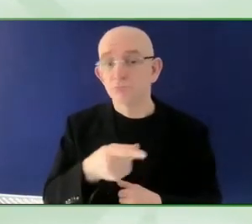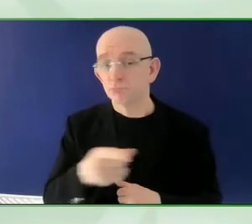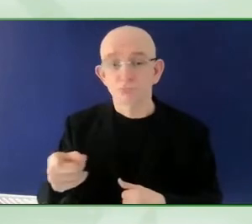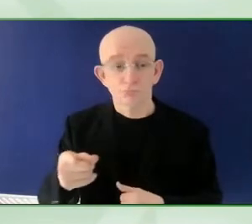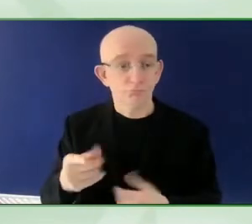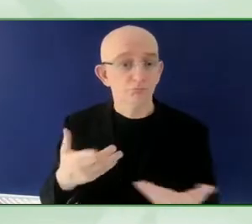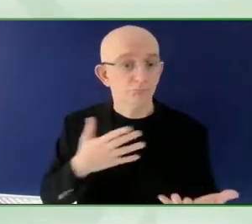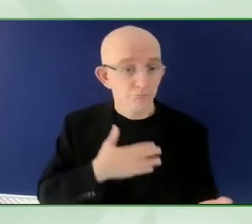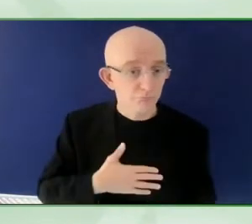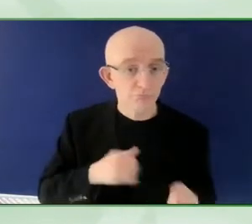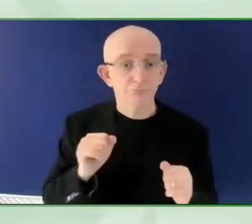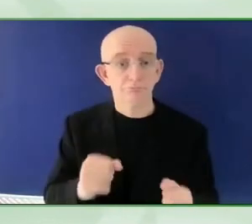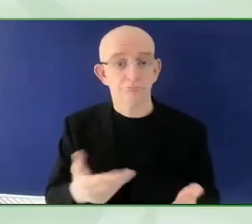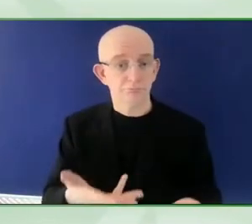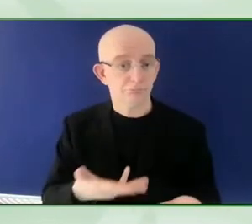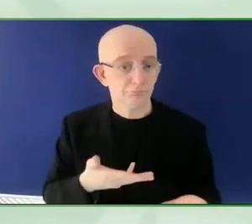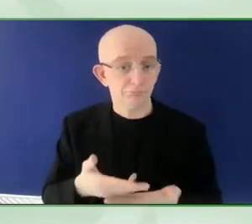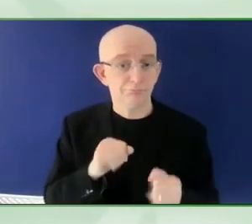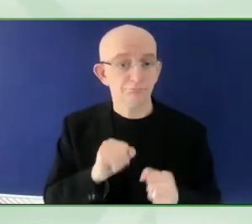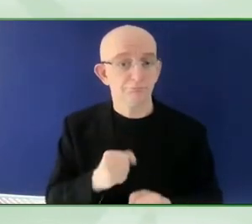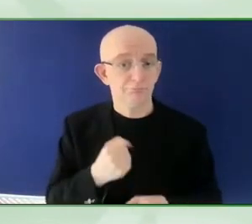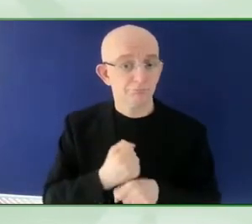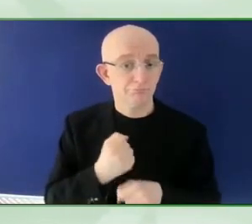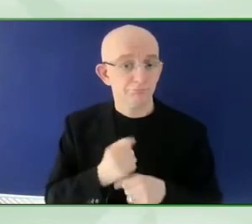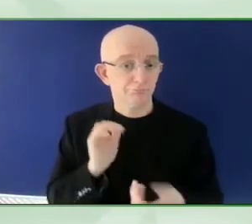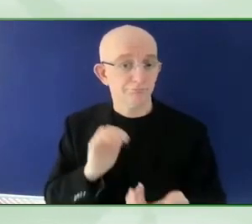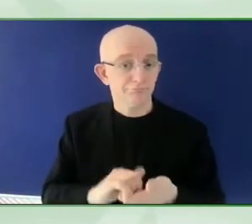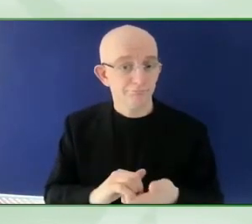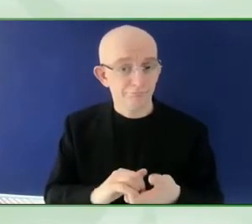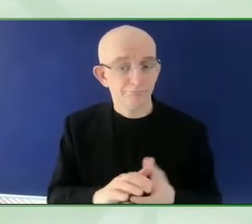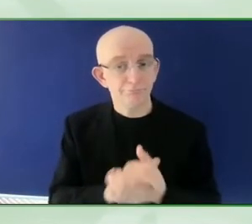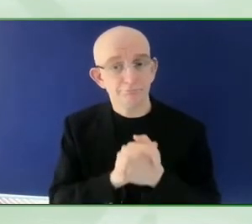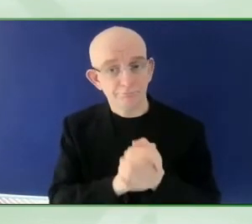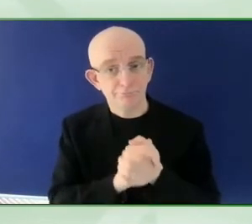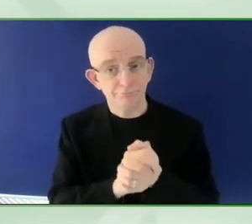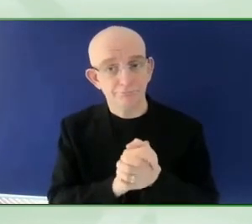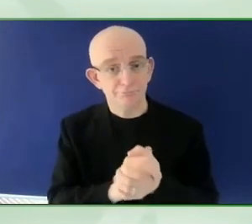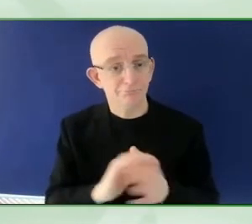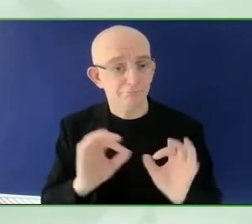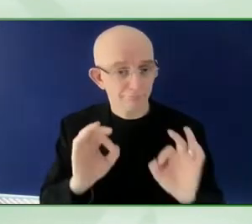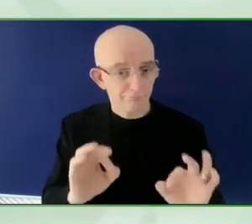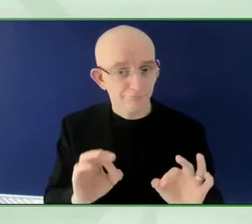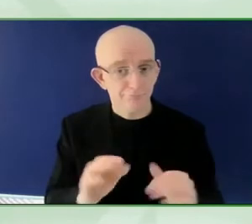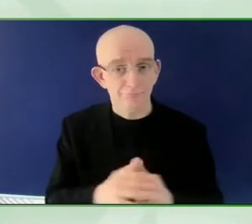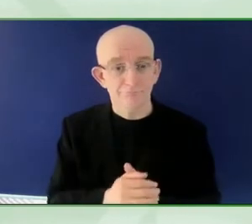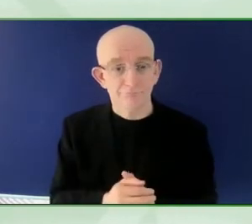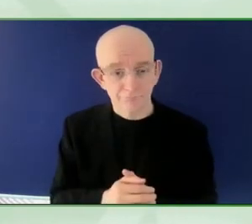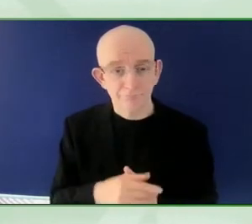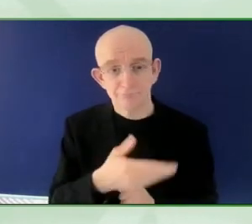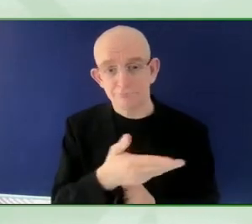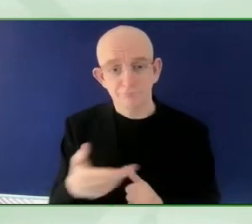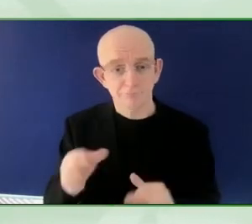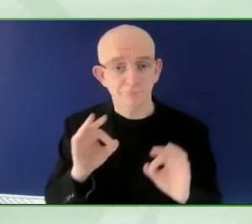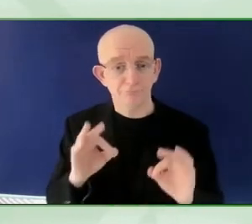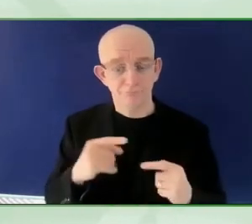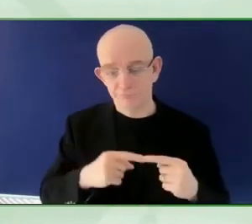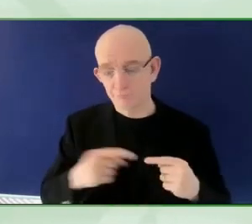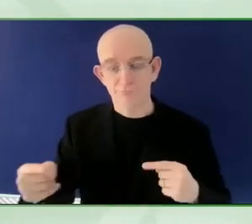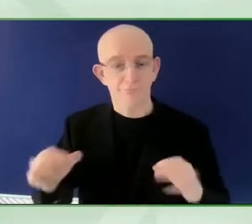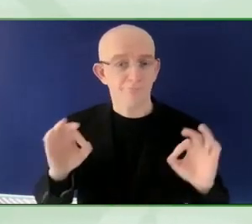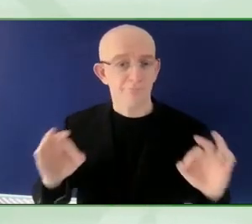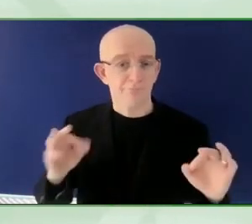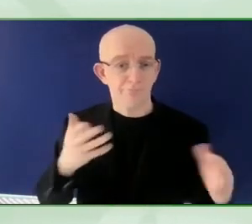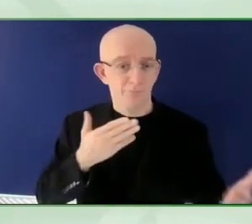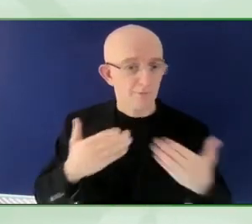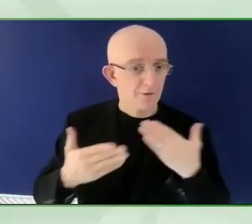myself. know how difficult this was in this past month. So congratulations to you. And yeah, let's continue